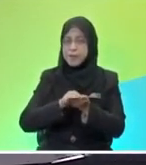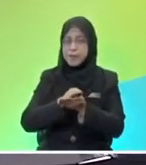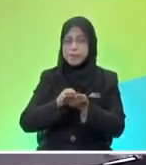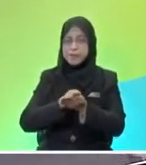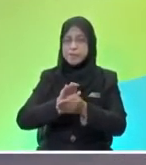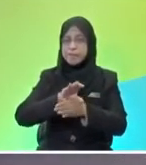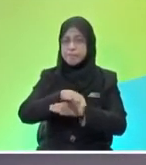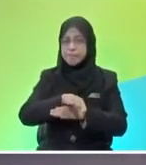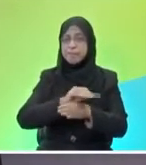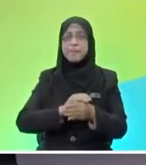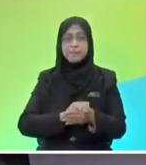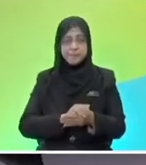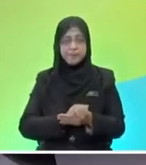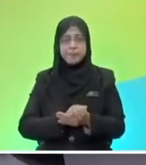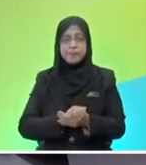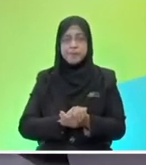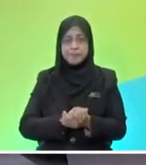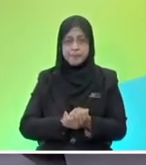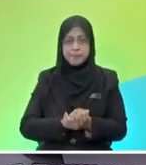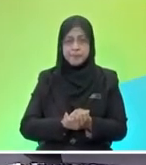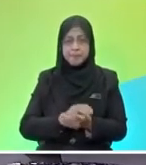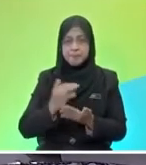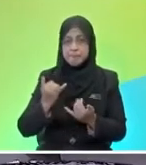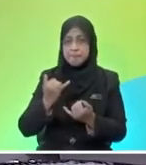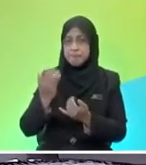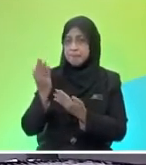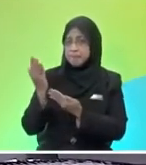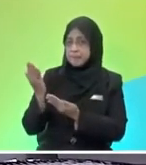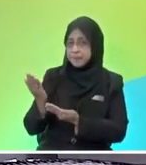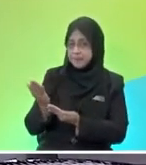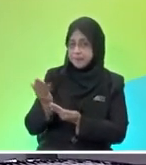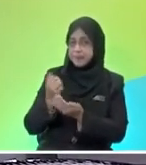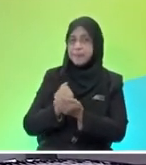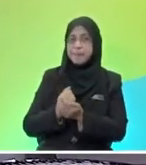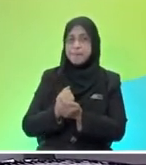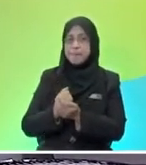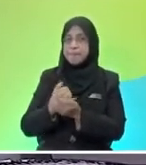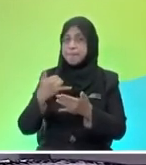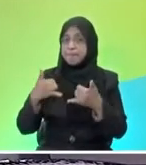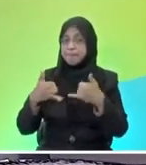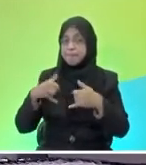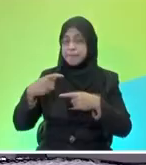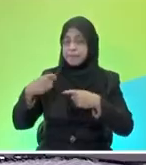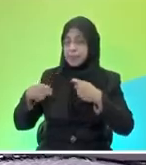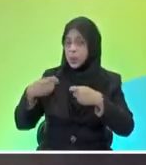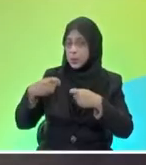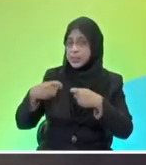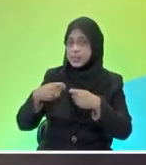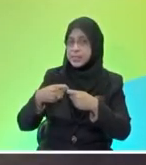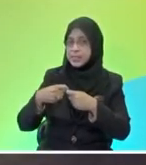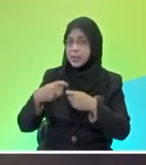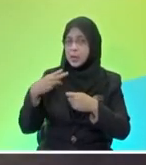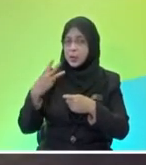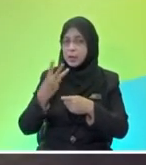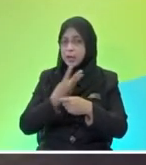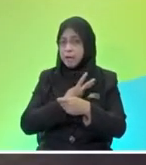us, I've already prepared these two inclined planes with the toy that you were playing just now. Okay, so we